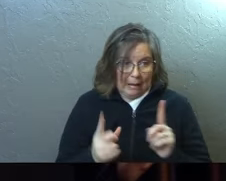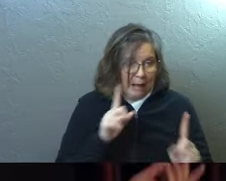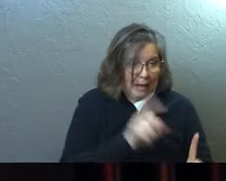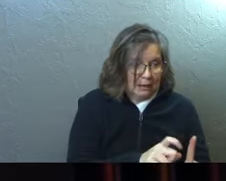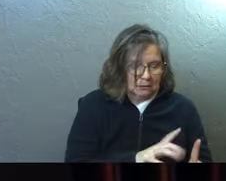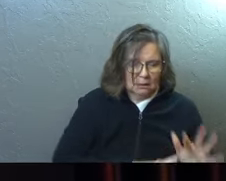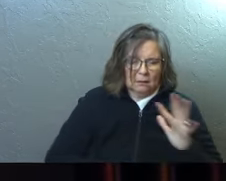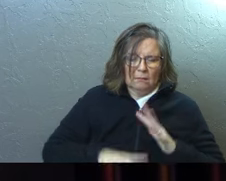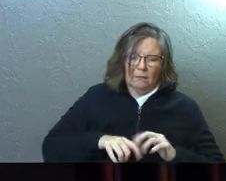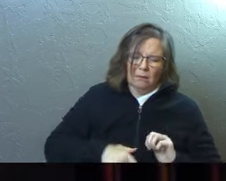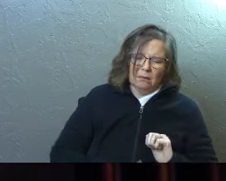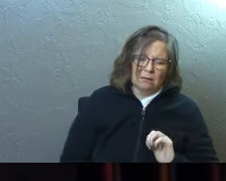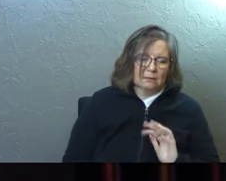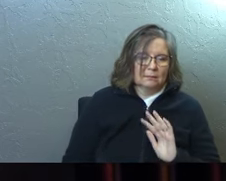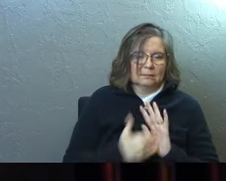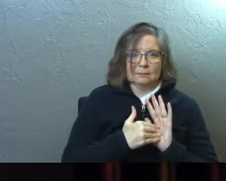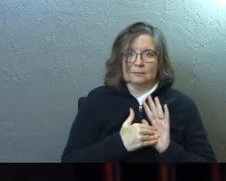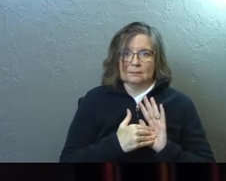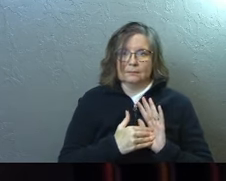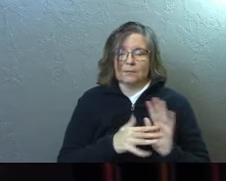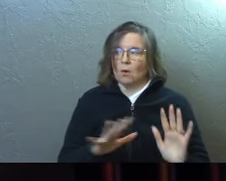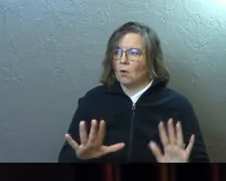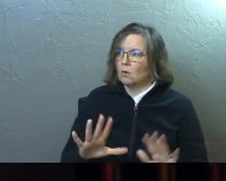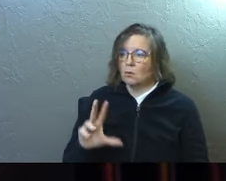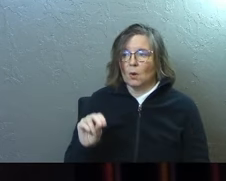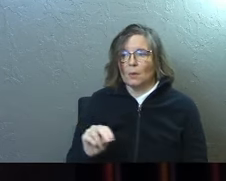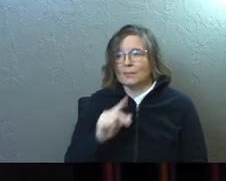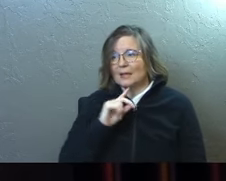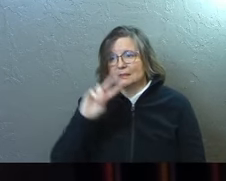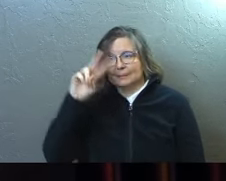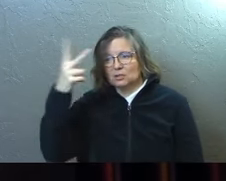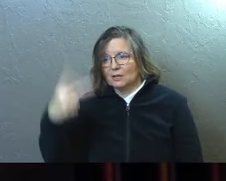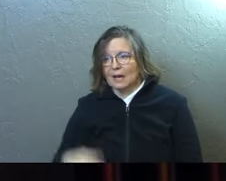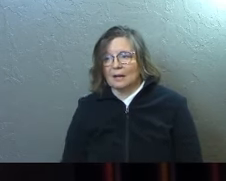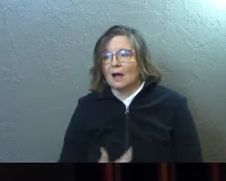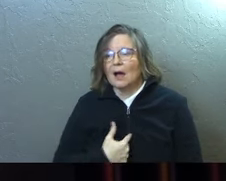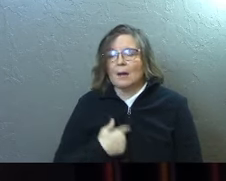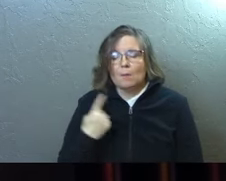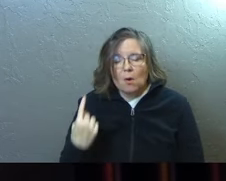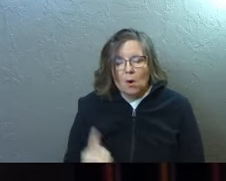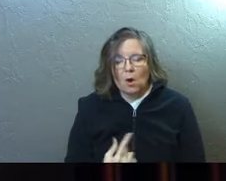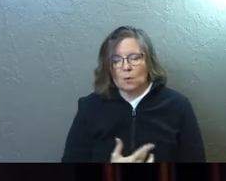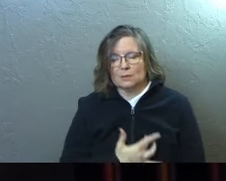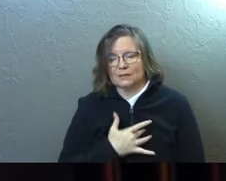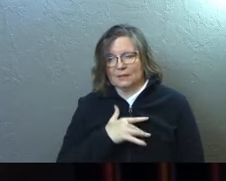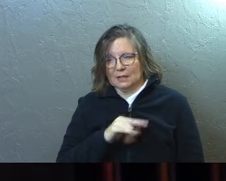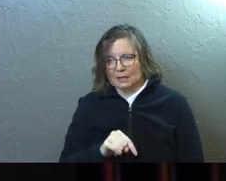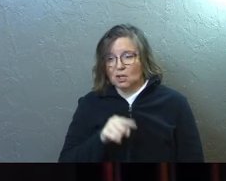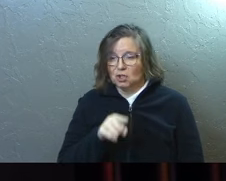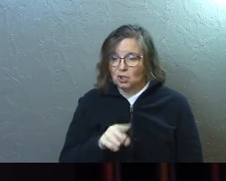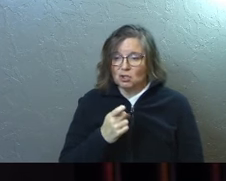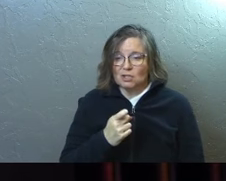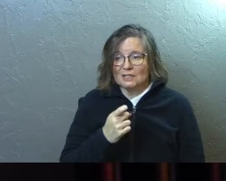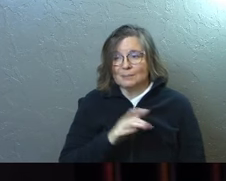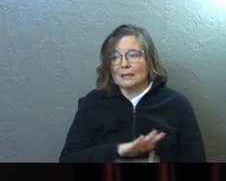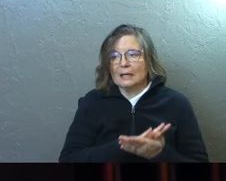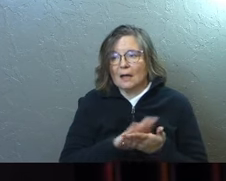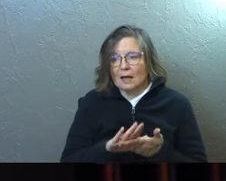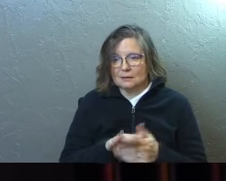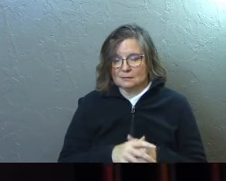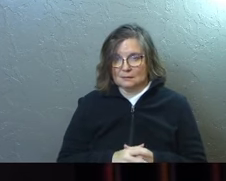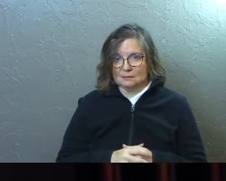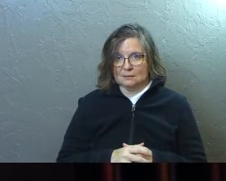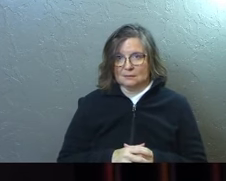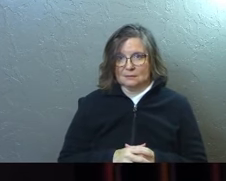I ask you about this painful topic, and she's like, nope, that's a misunderstanding. I'm always feeling it. You're just being kind.